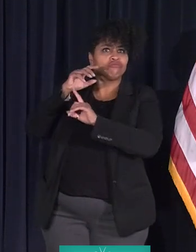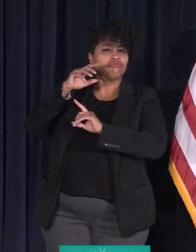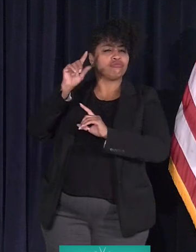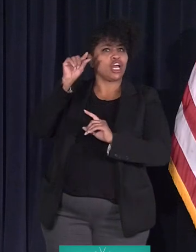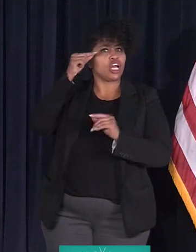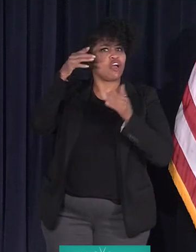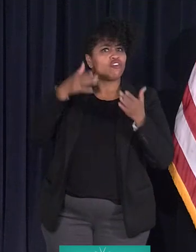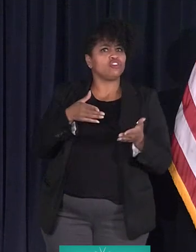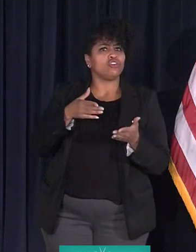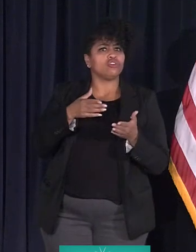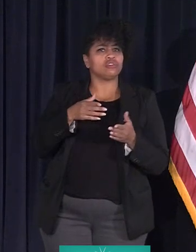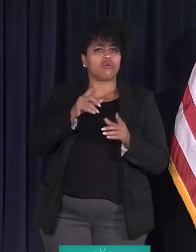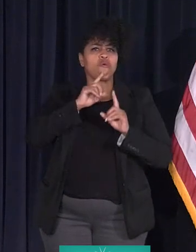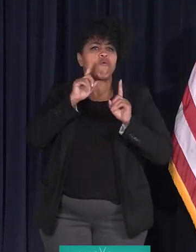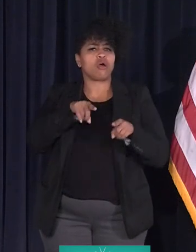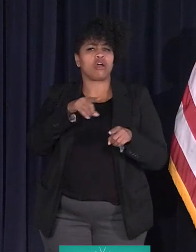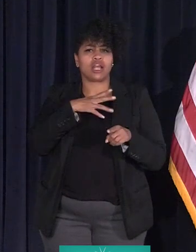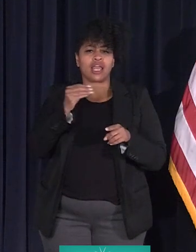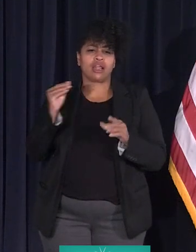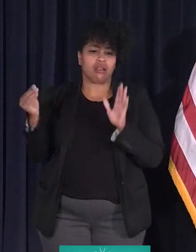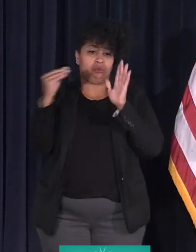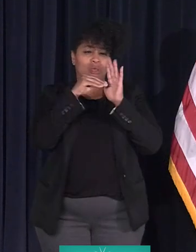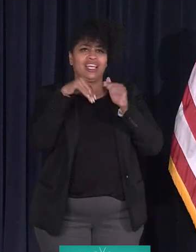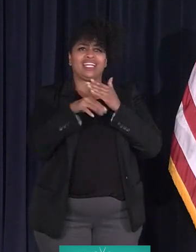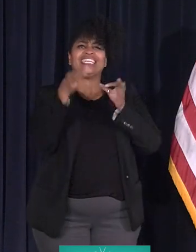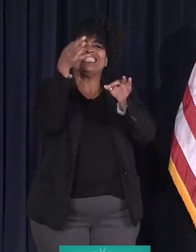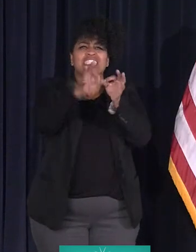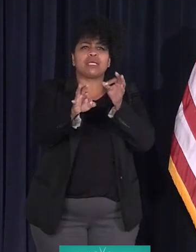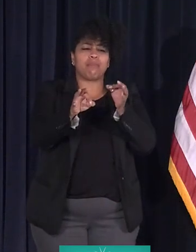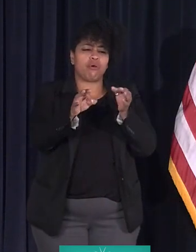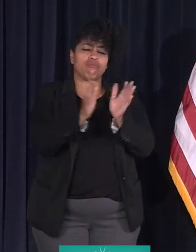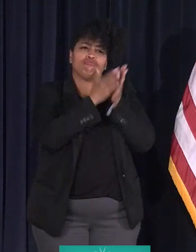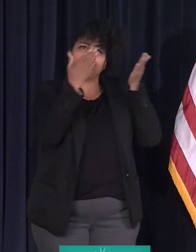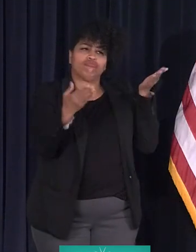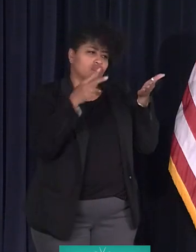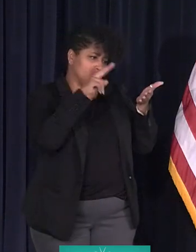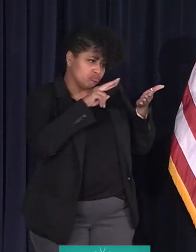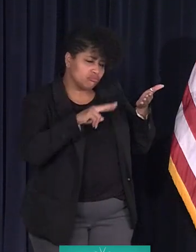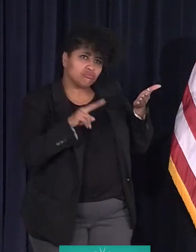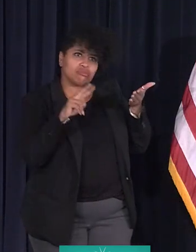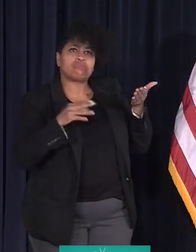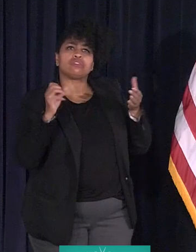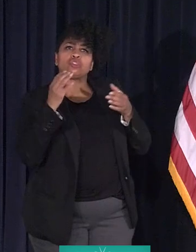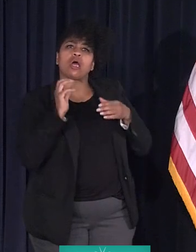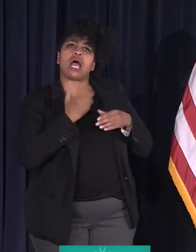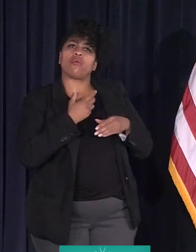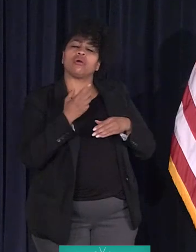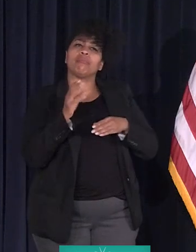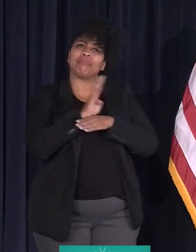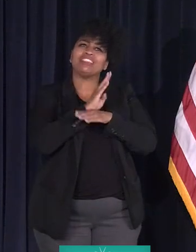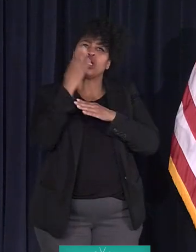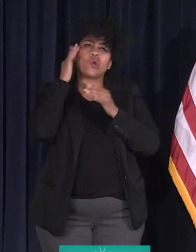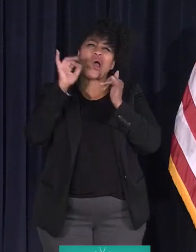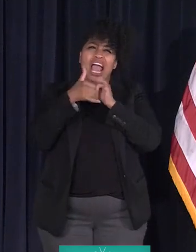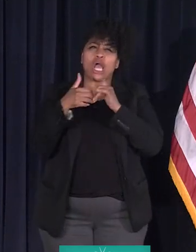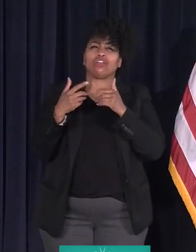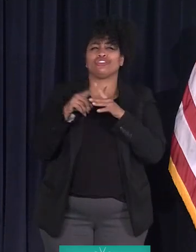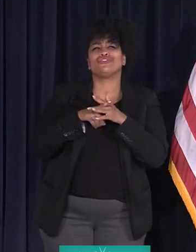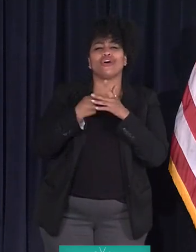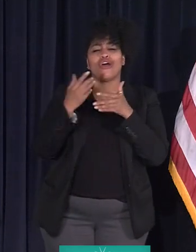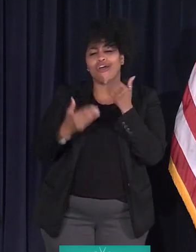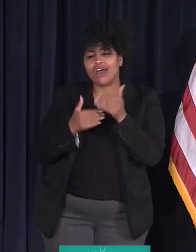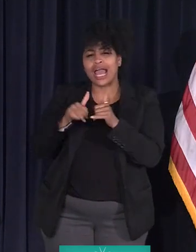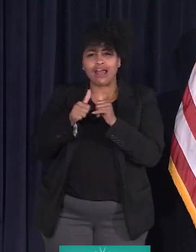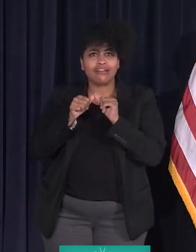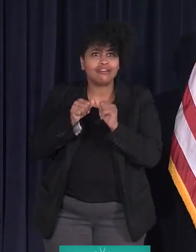guide so that our businesses could know exactly what to do and how to restart. We didn't do all of that because we were just looking for